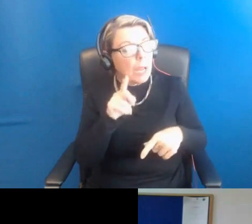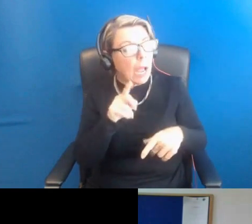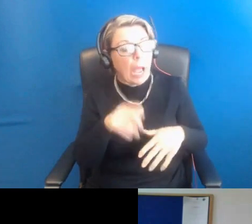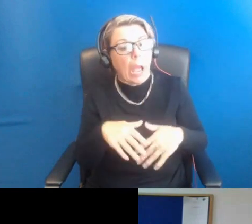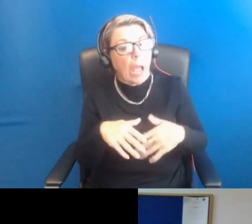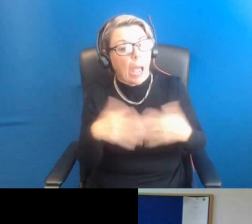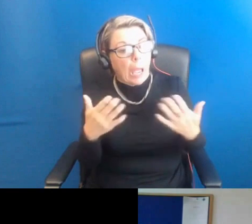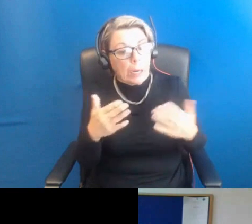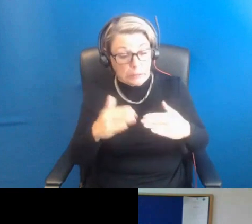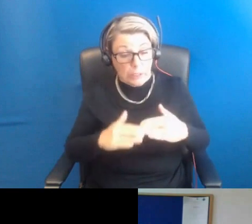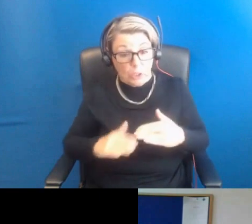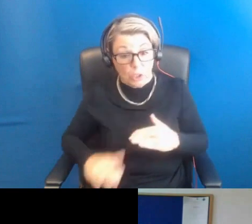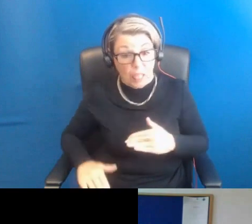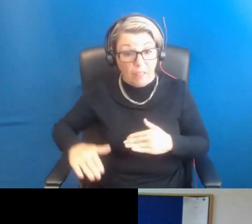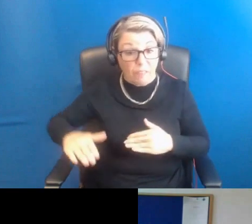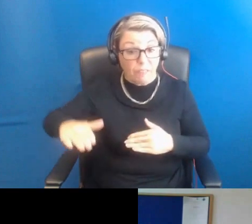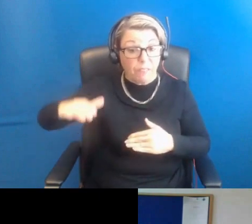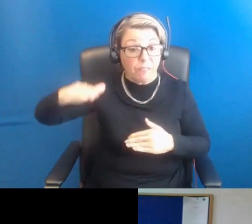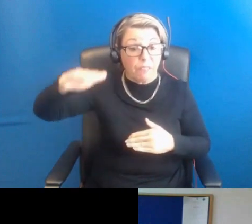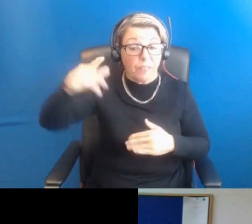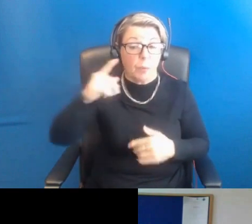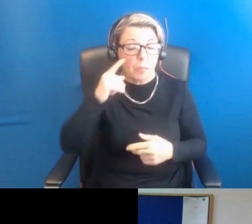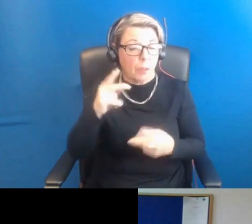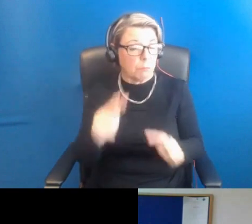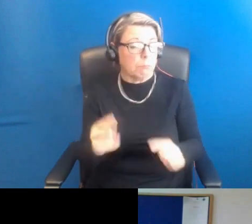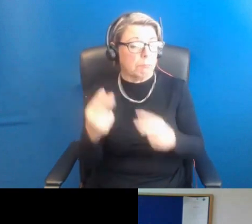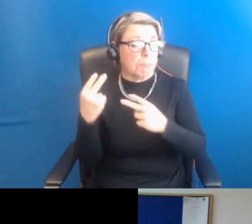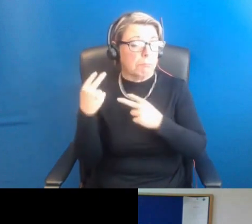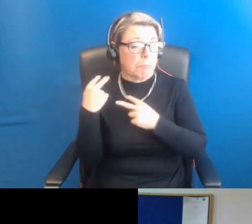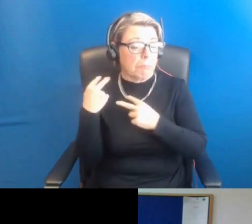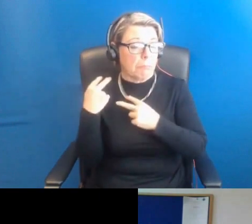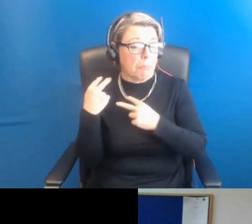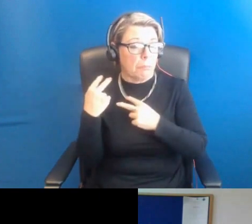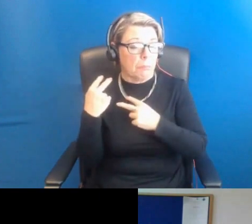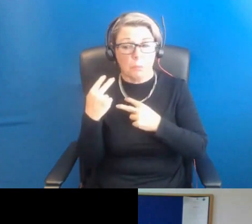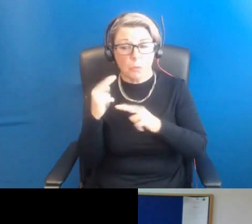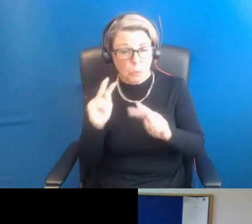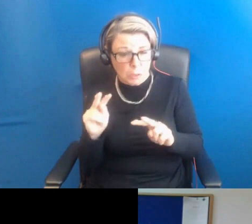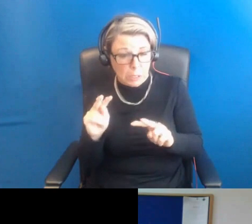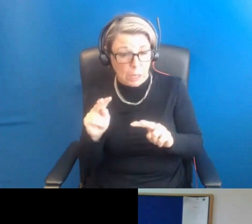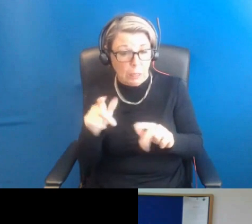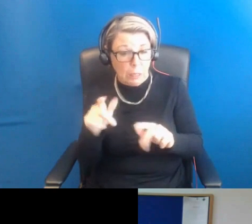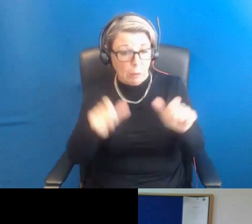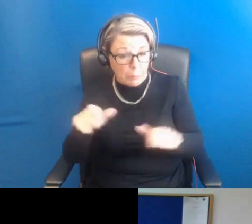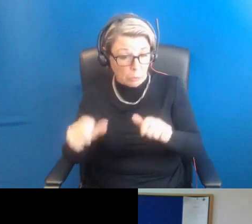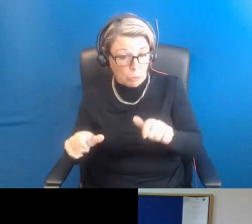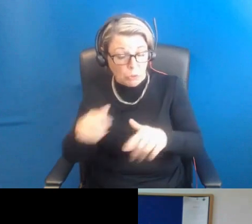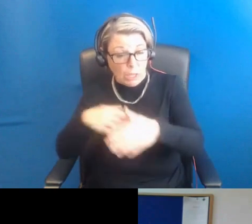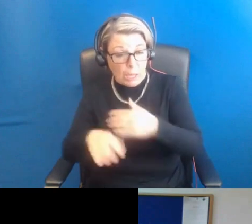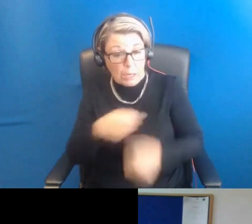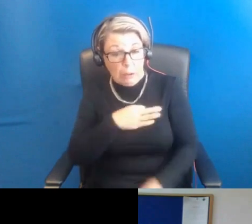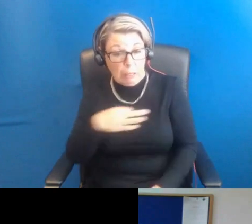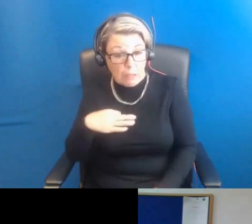of their lives. And thinking back over the years, when I used to see patients in my clinic with polycystic ovarian syndrome,